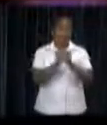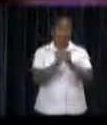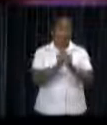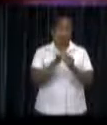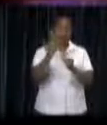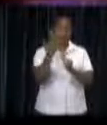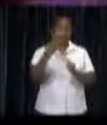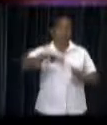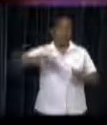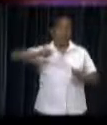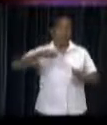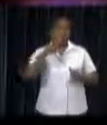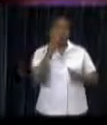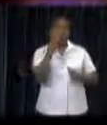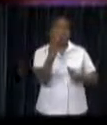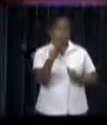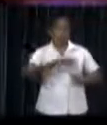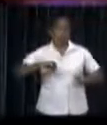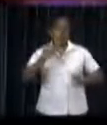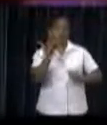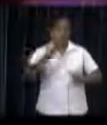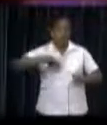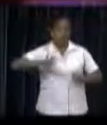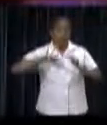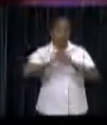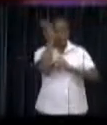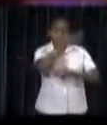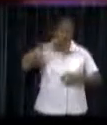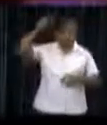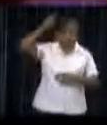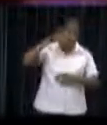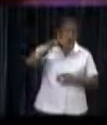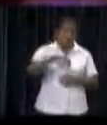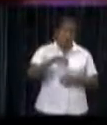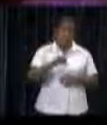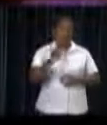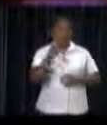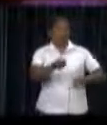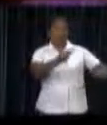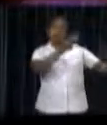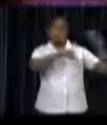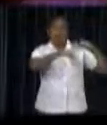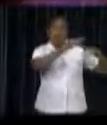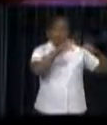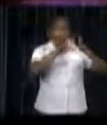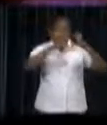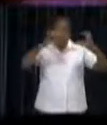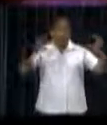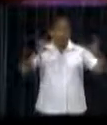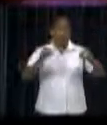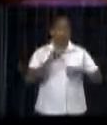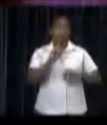245th anniversary. Kerstin celebrated its 245 years in Surinamma on